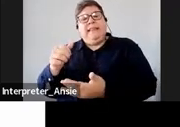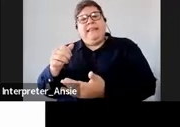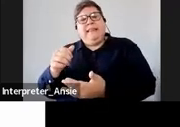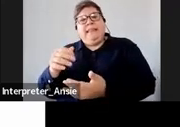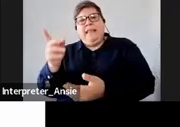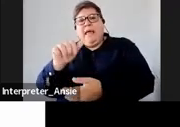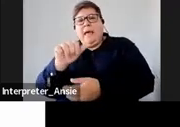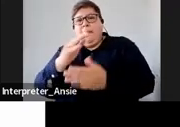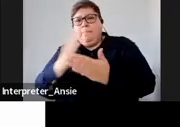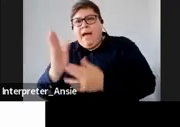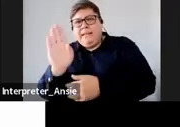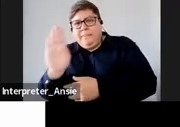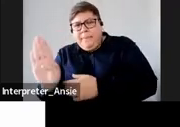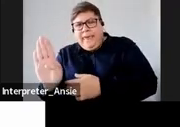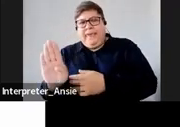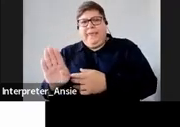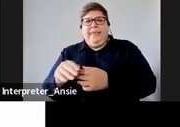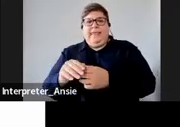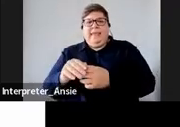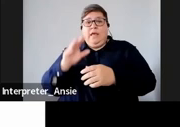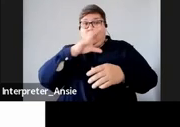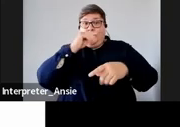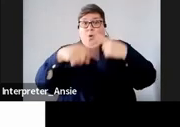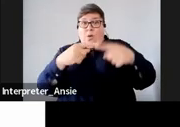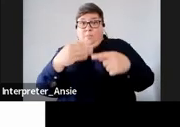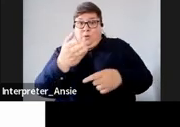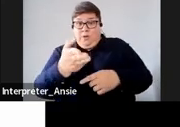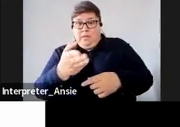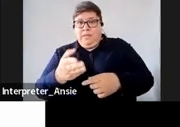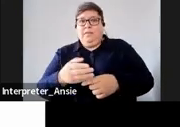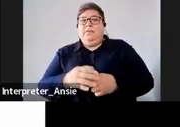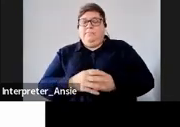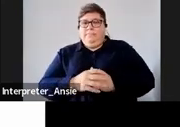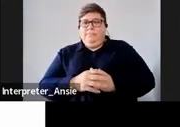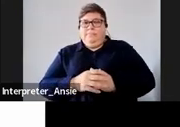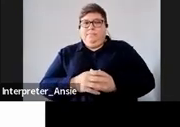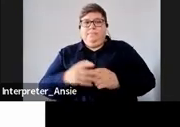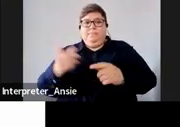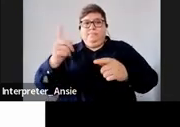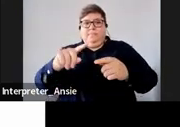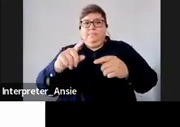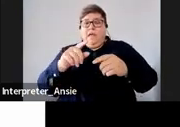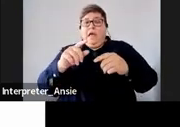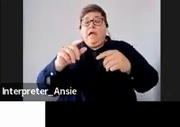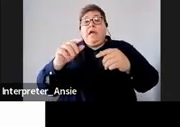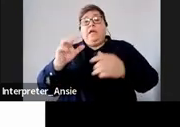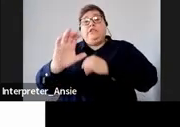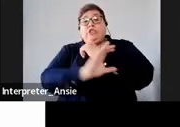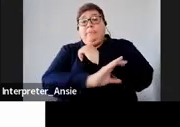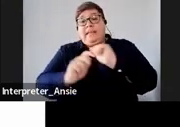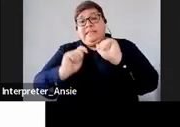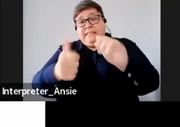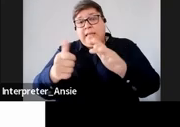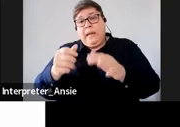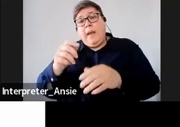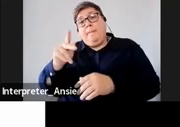B is dedicated for this program that I'm talking about voluntary disclosure units so go to chapter 16 part B and there you will find